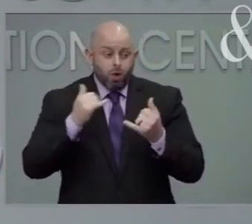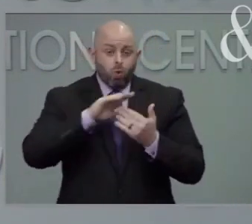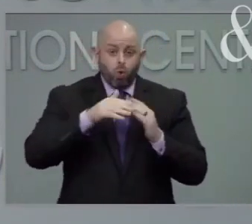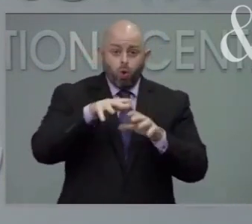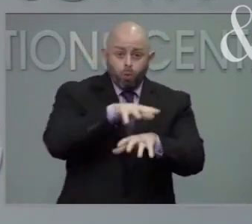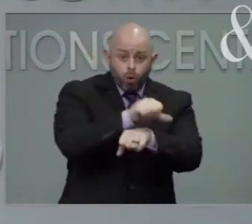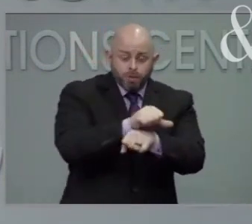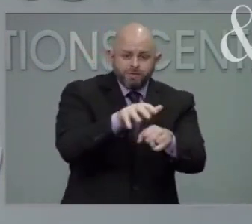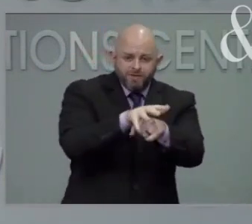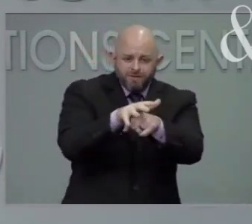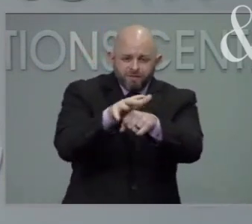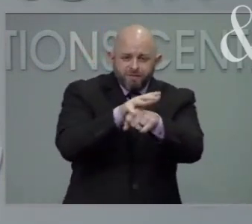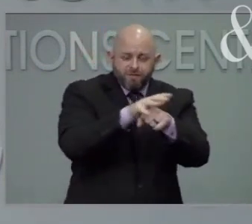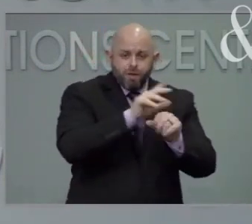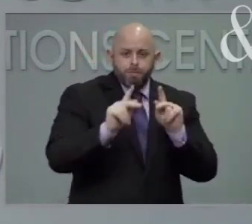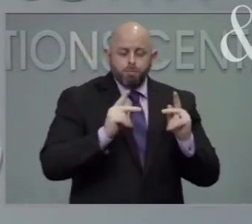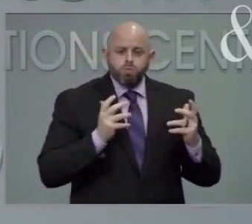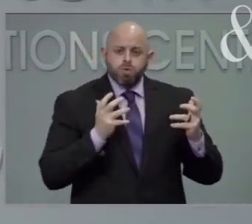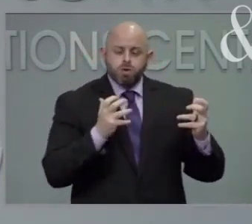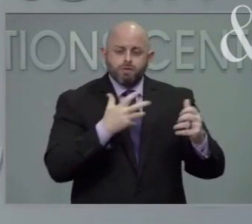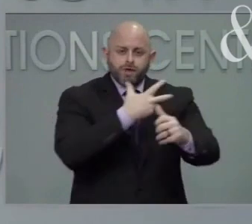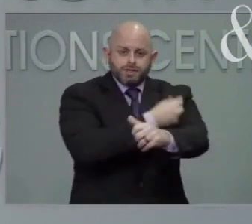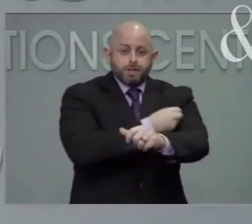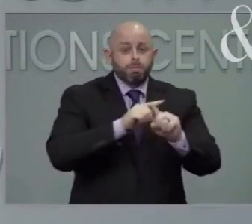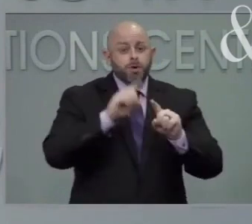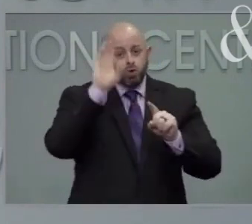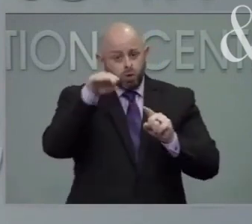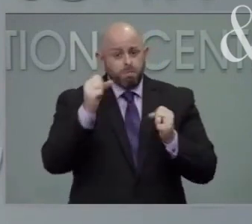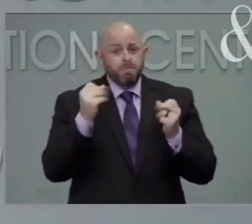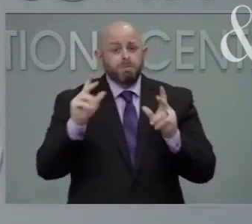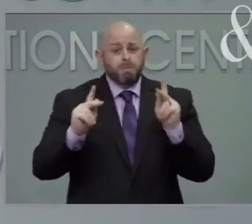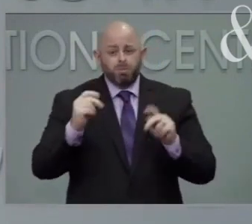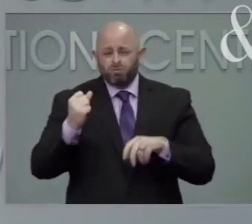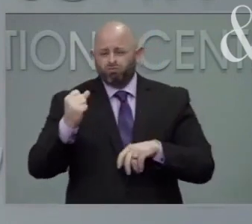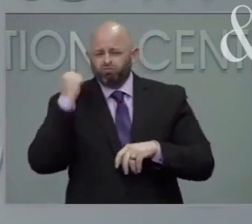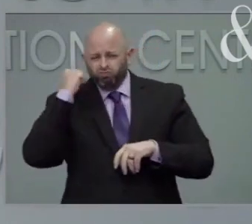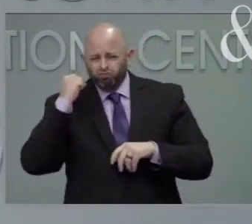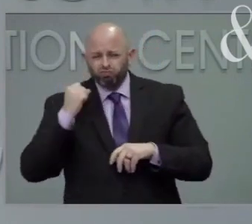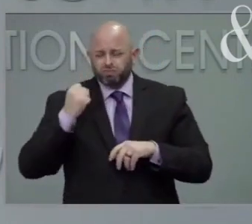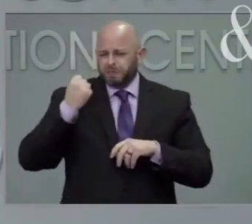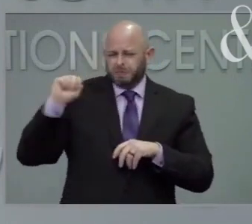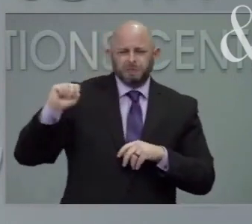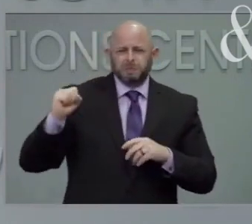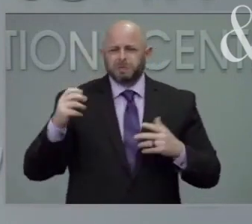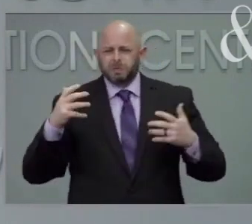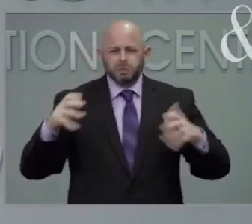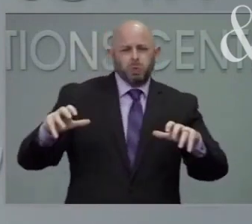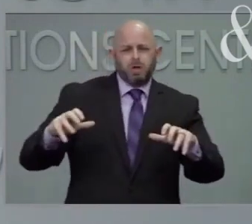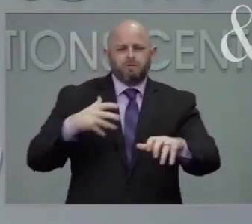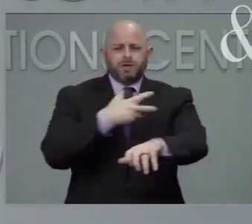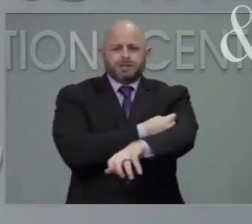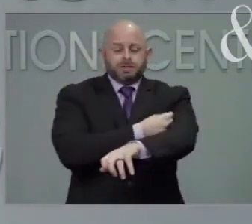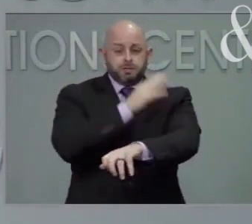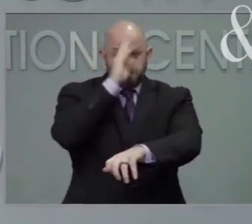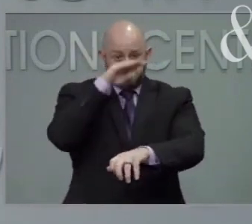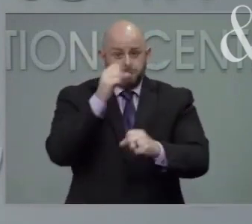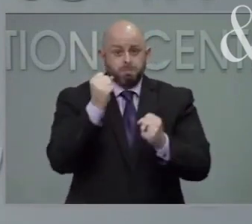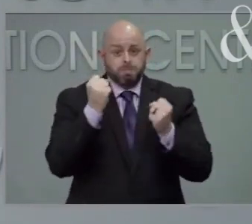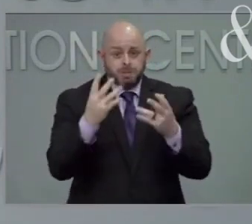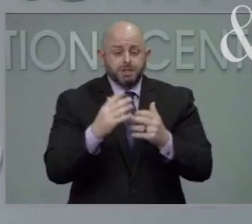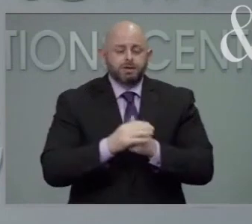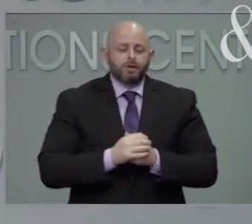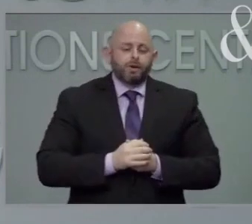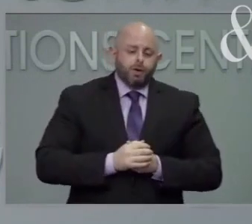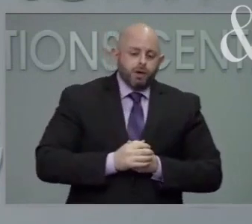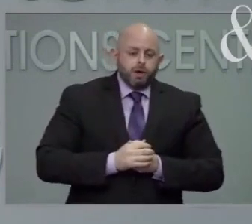but we still know that there is a lot of hesitancy out there across the board and we're going to have to